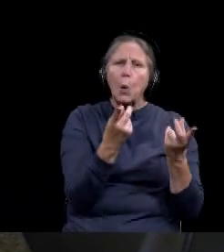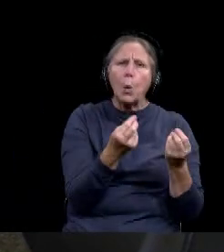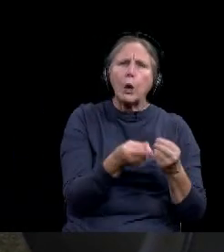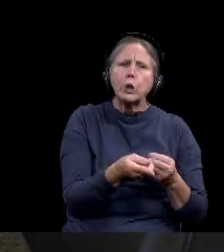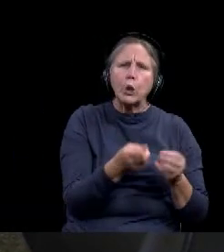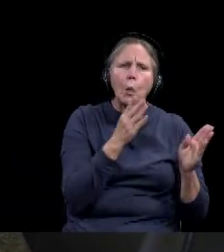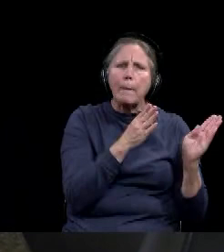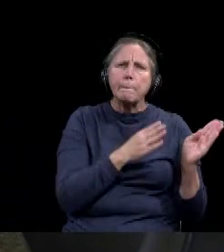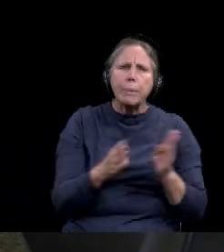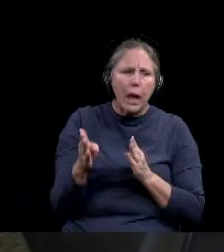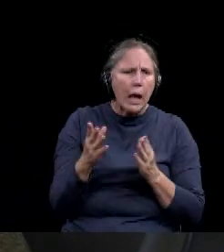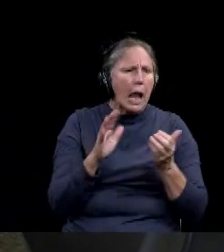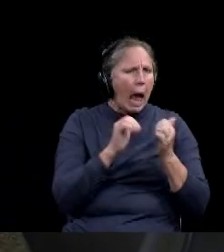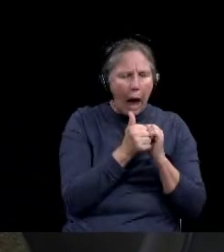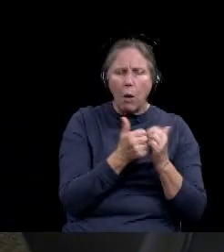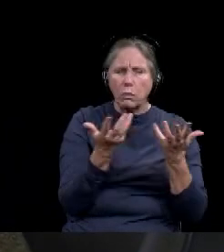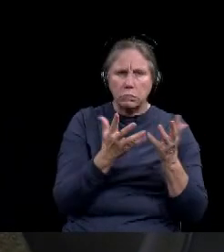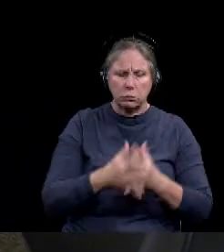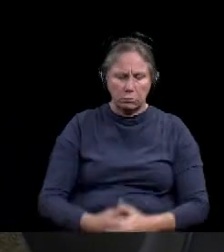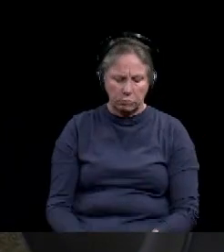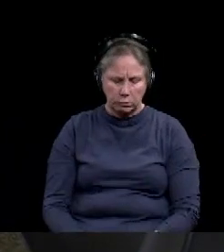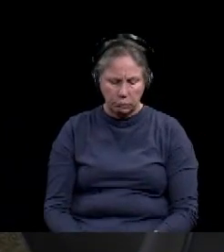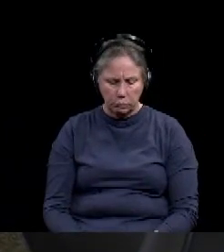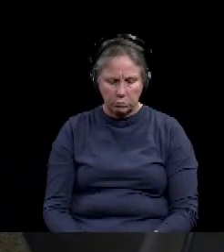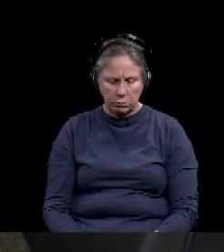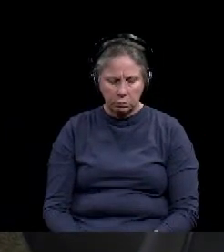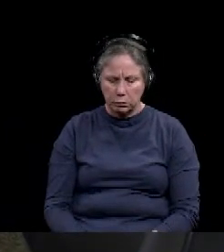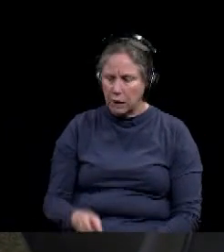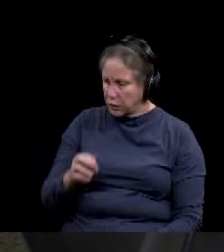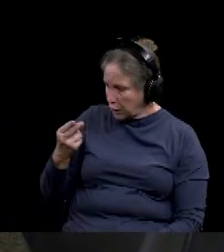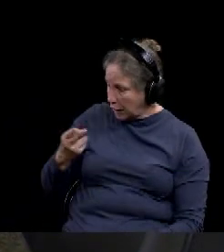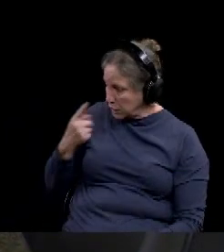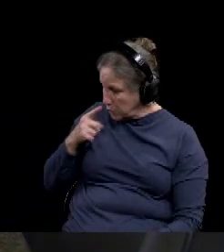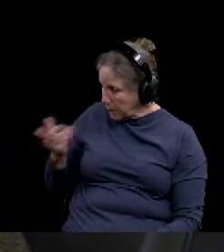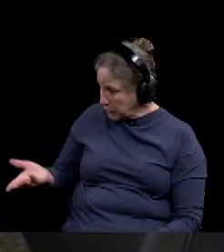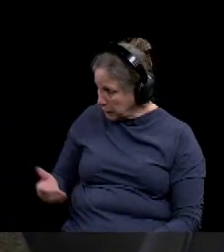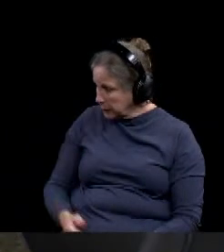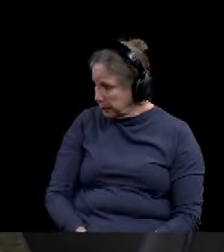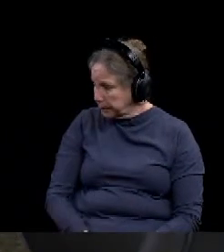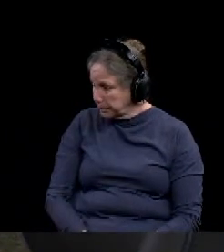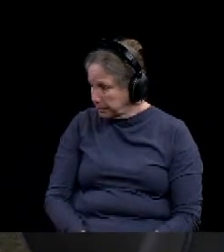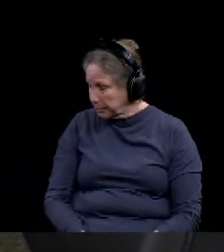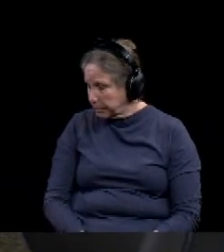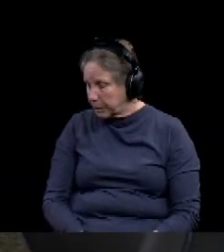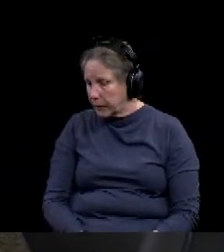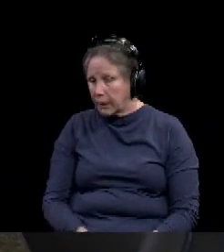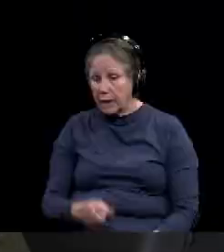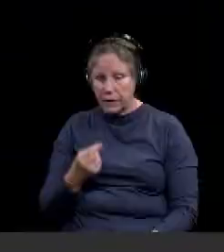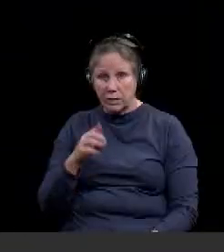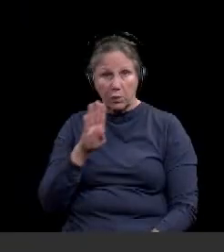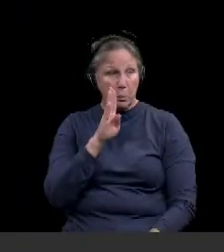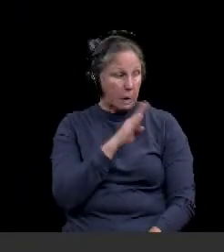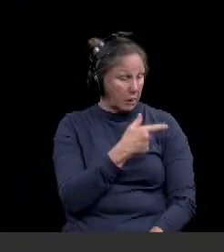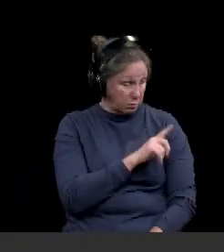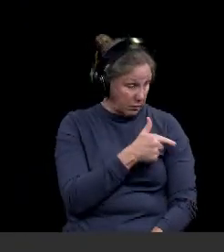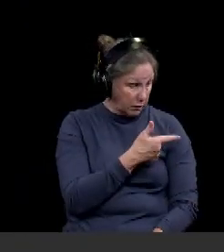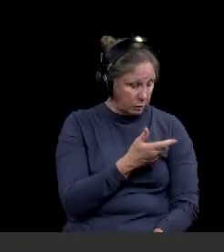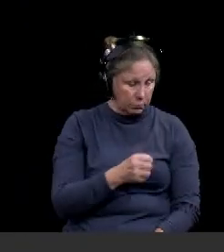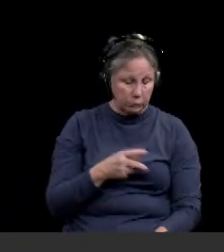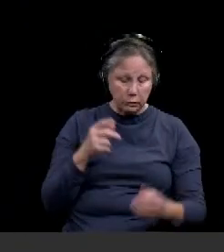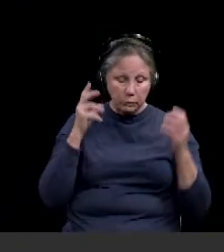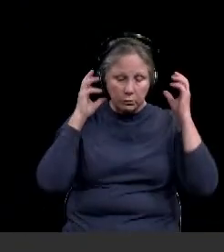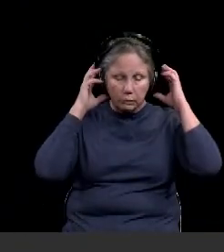strategies being used right now? Dr. Hauser, would you mind, uh, taking that to begin with? And maybe Dr. Becker could, uh, weigh in as well.